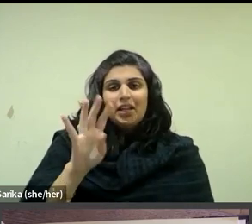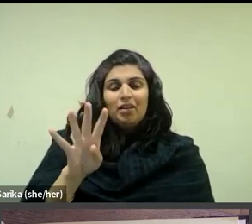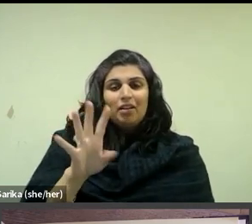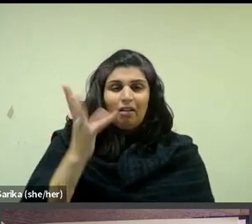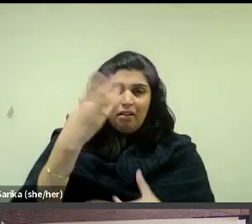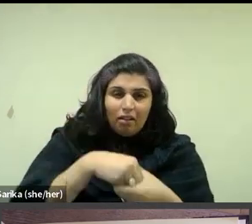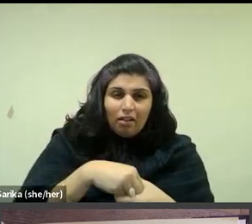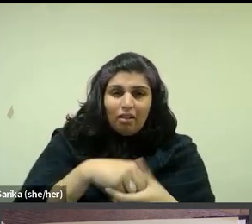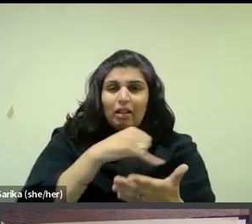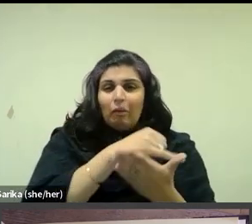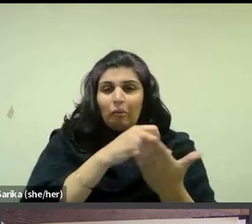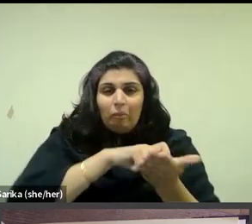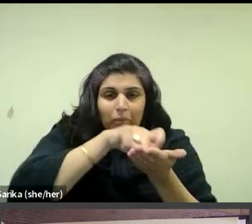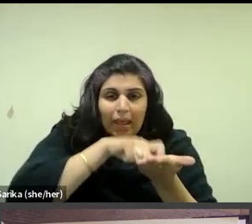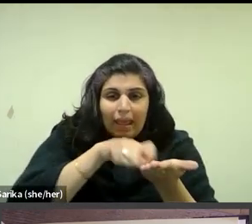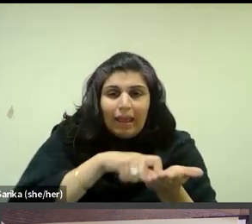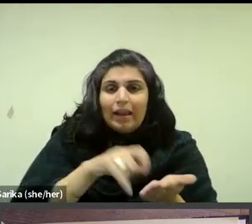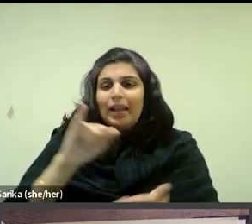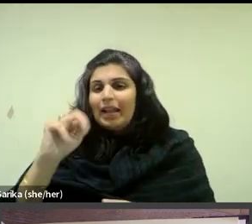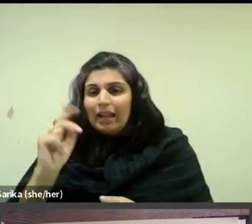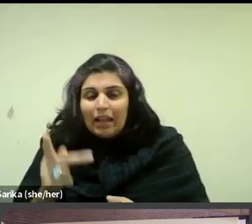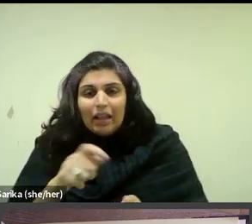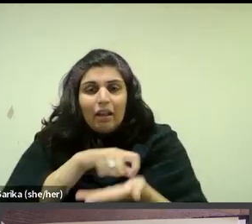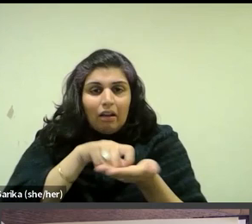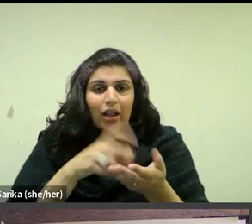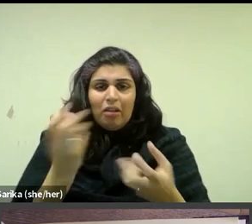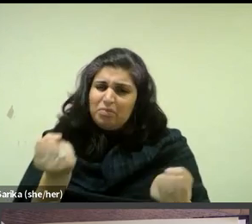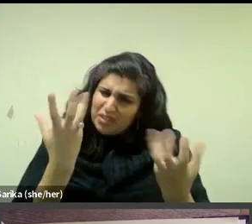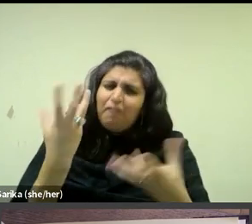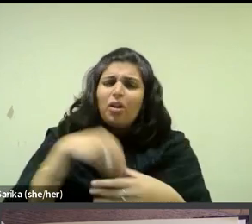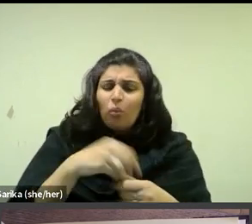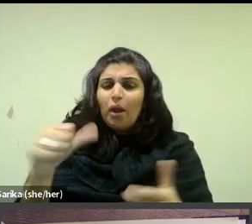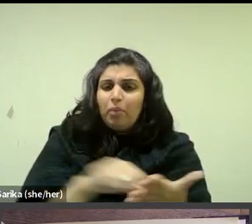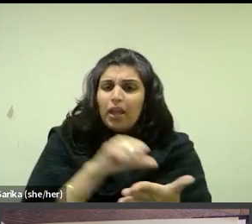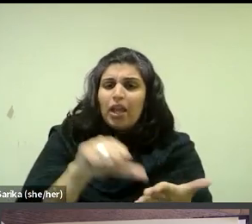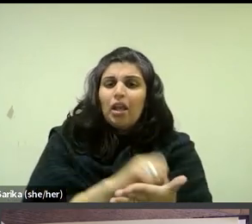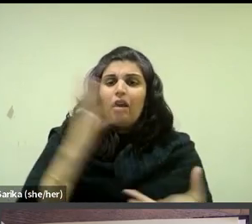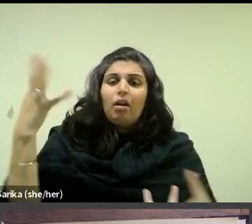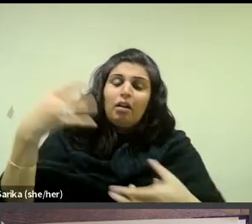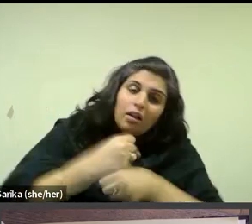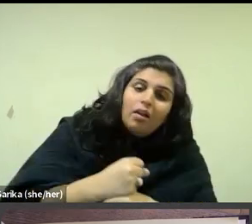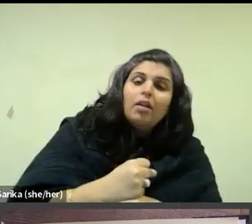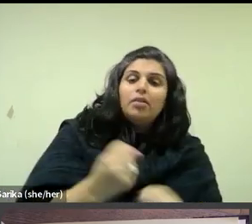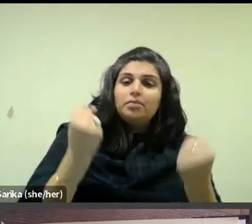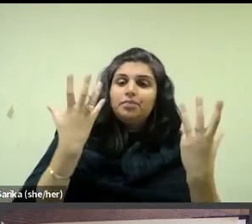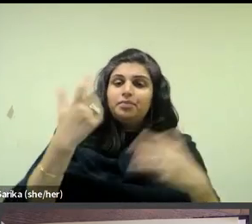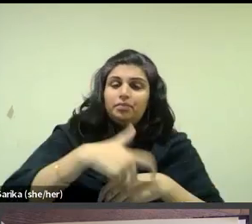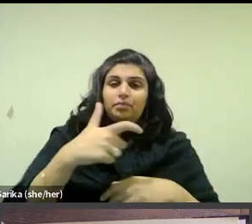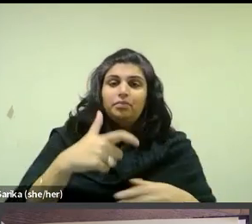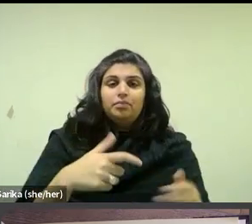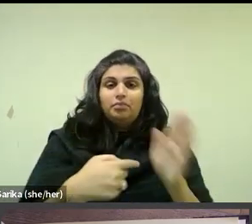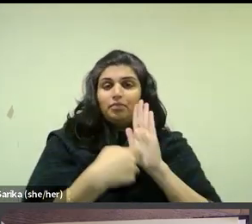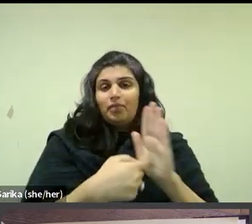pen and ink drawings, usually several to a page, summarily but repeatedly depicting the furniture